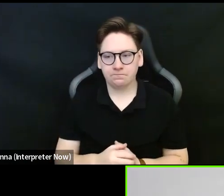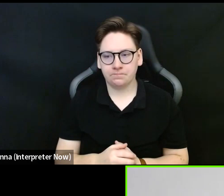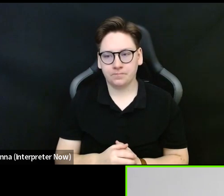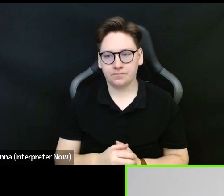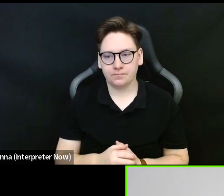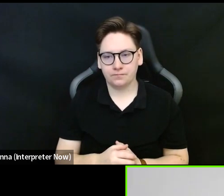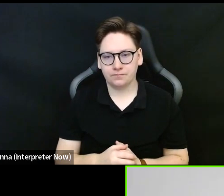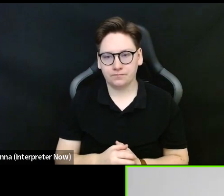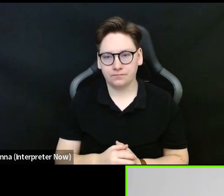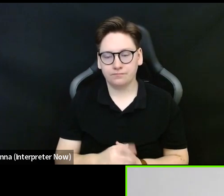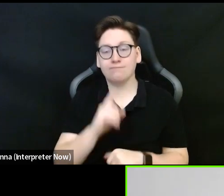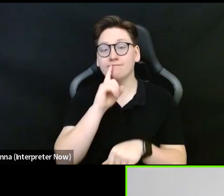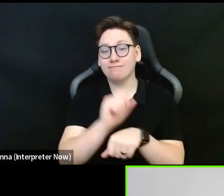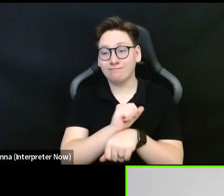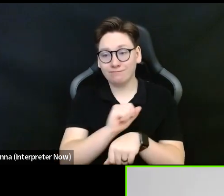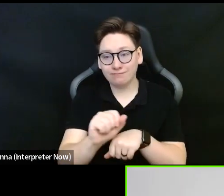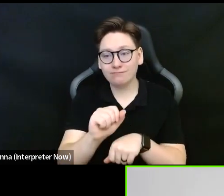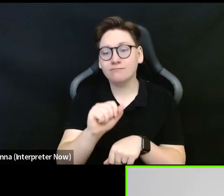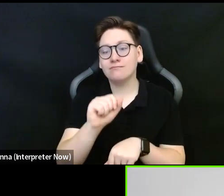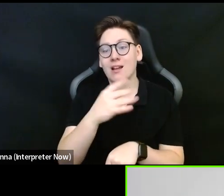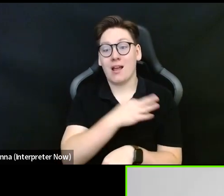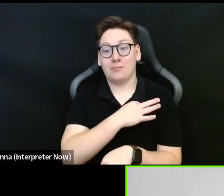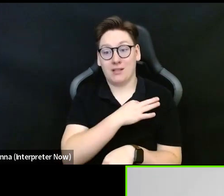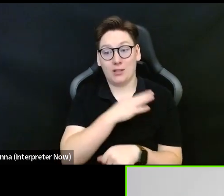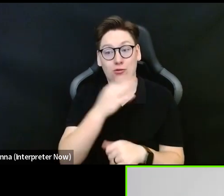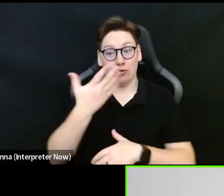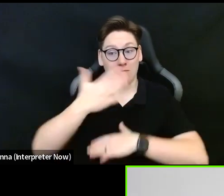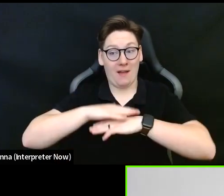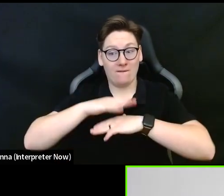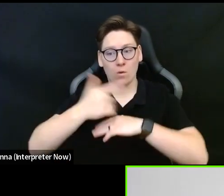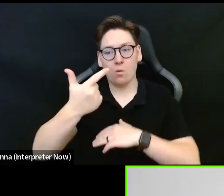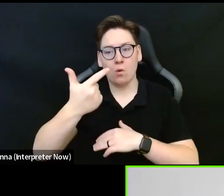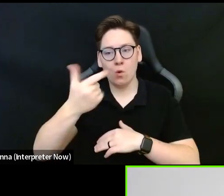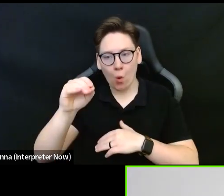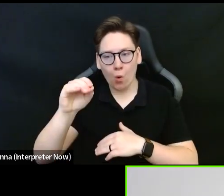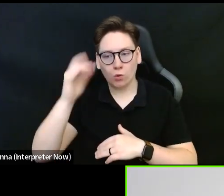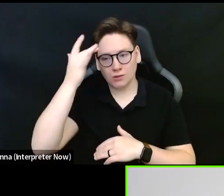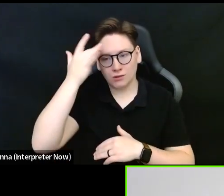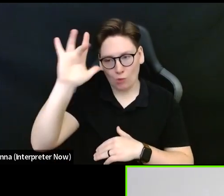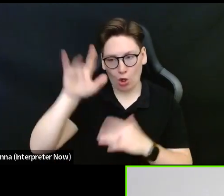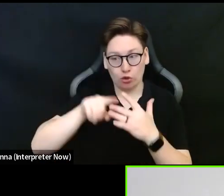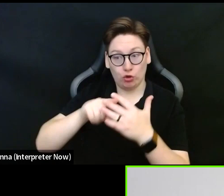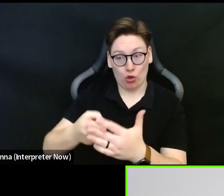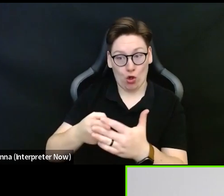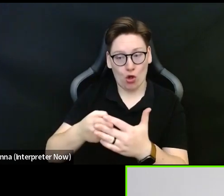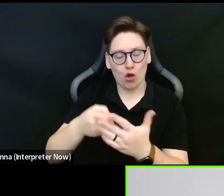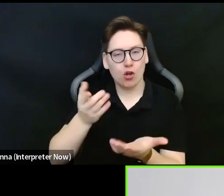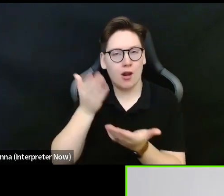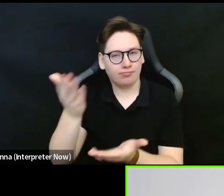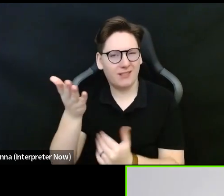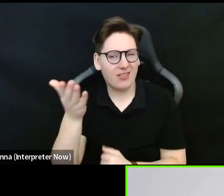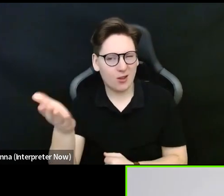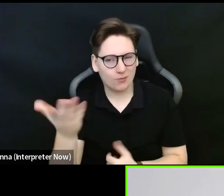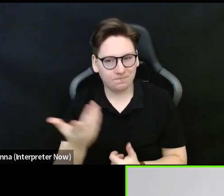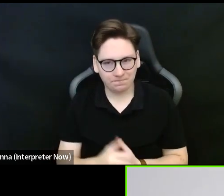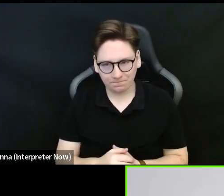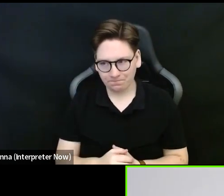application platform called go smart to start and submit your statement of interest. Next slide please.